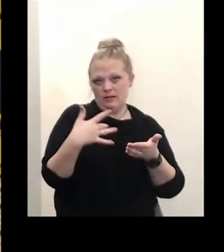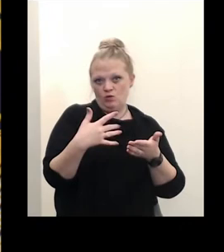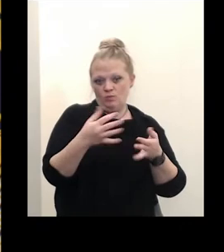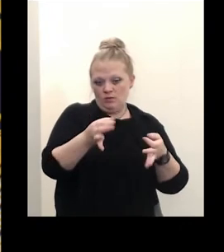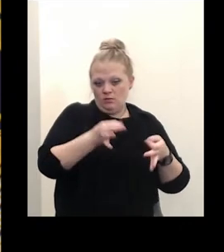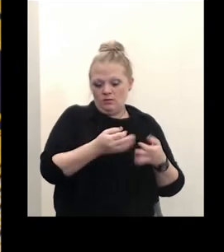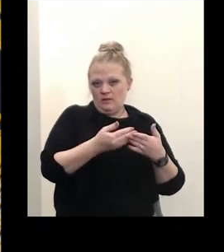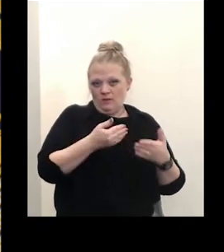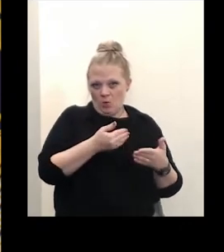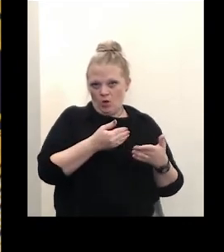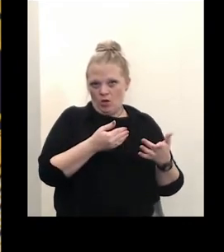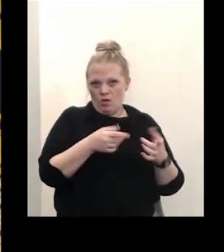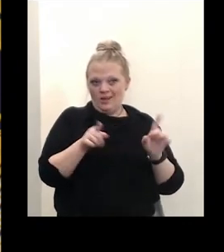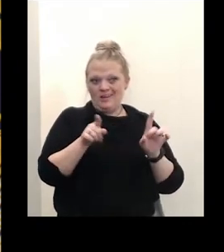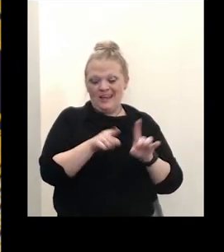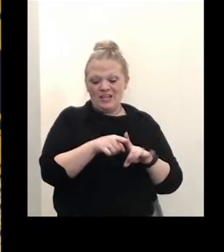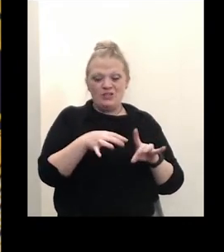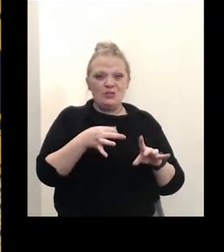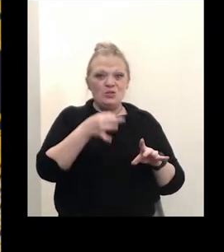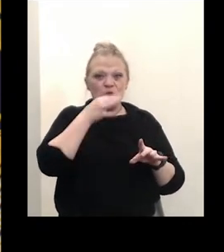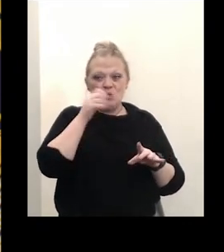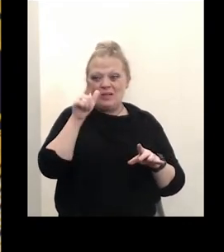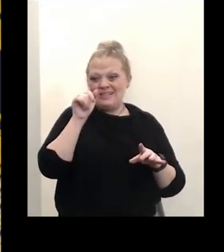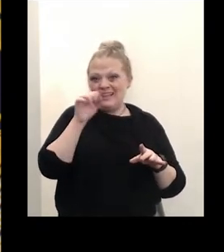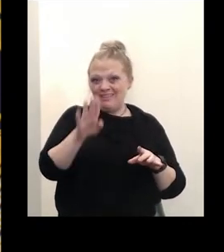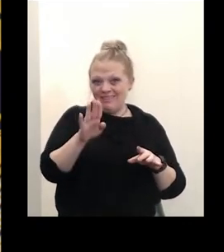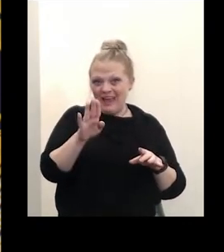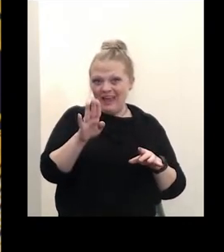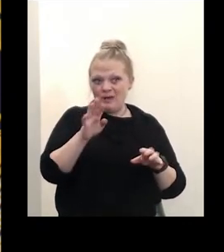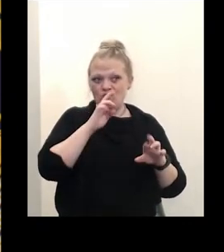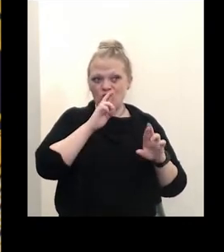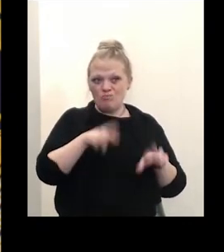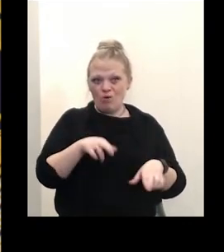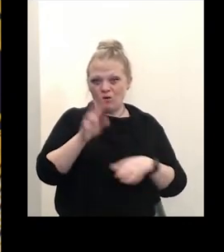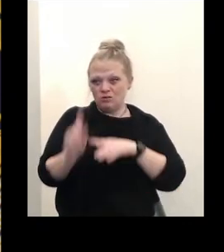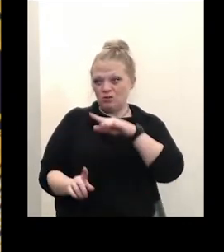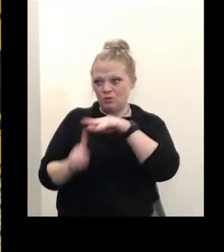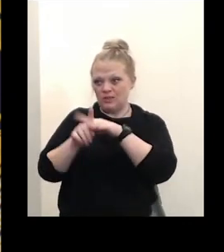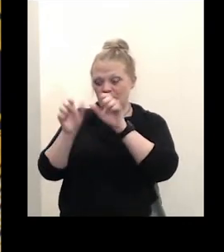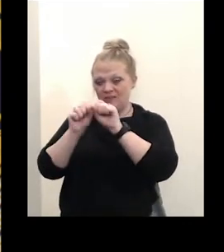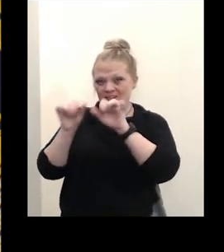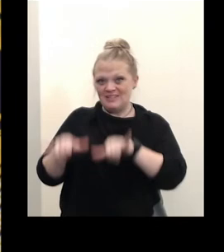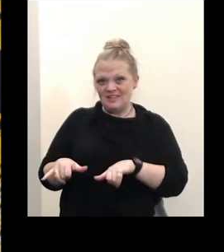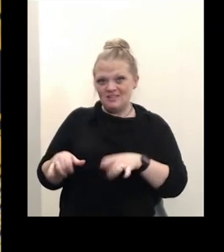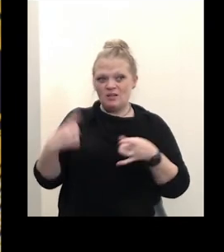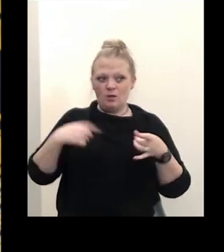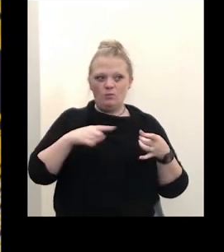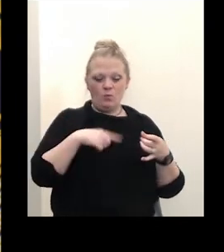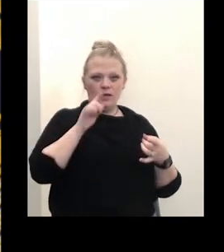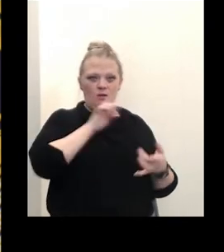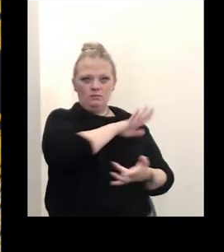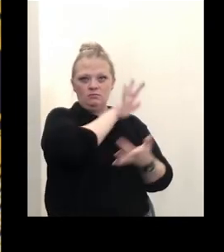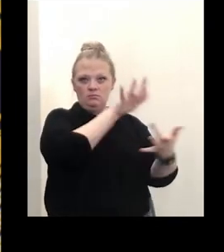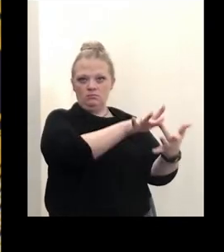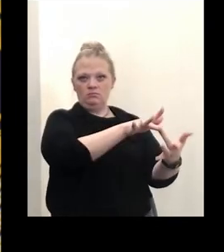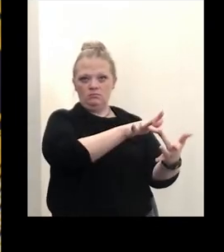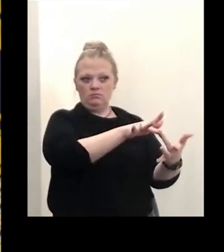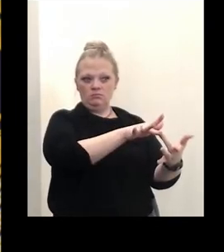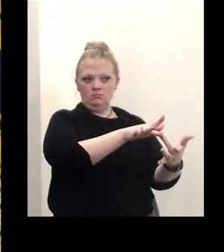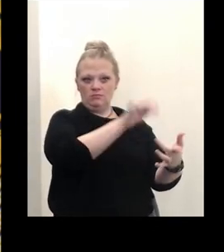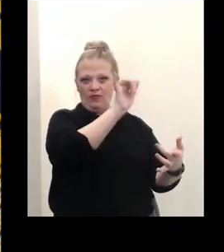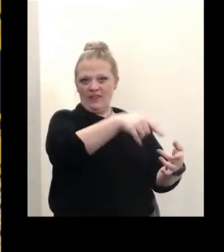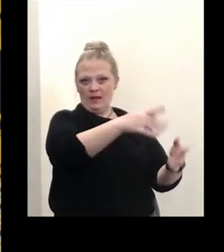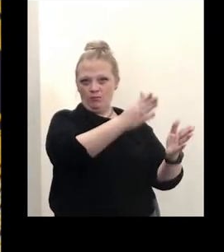soon as the uh the lab report is hot off the press we will hope try to reach out and contact that individual